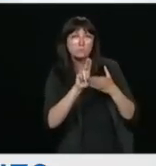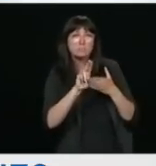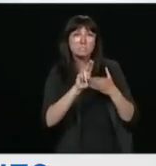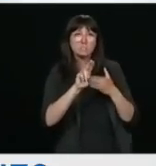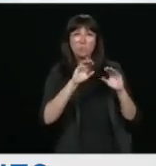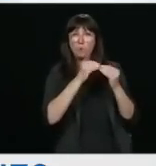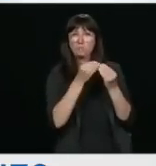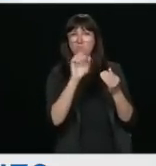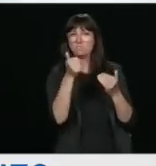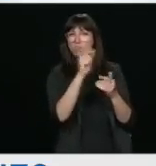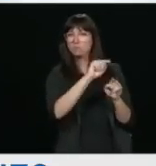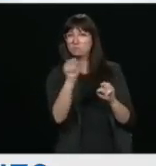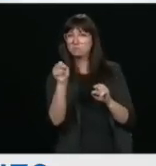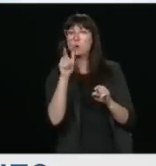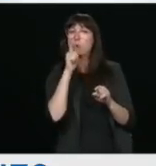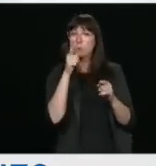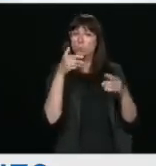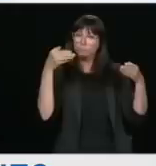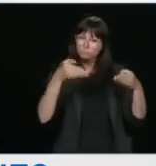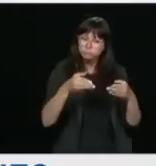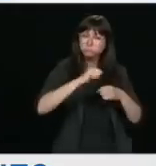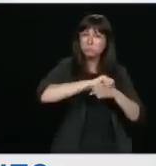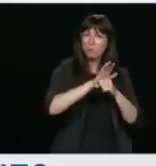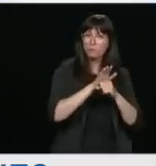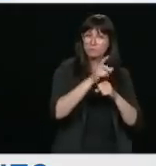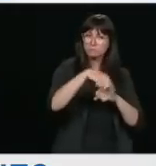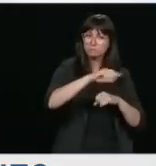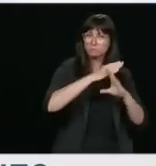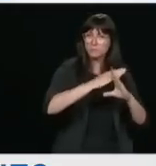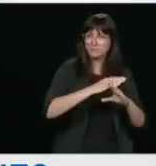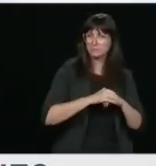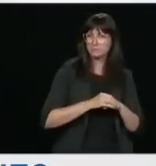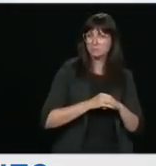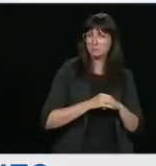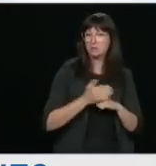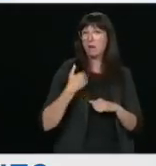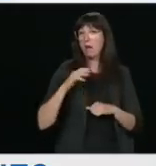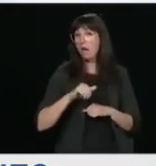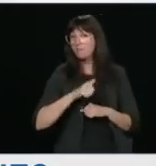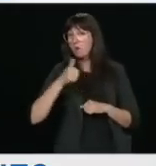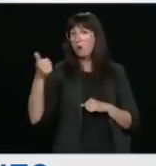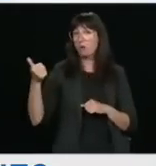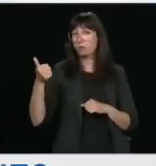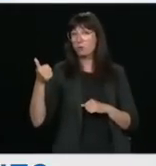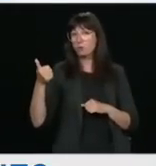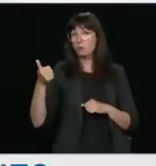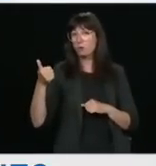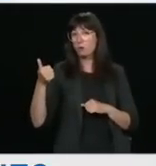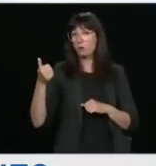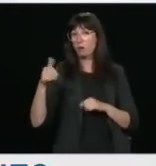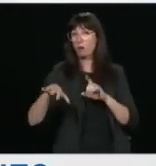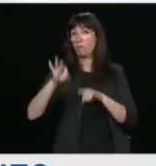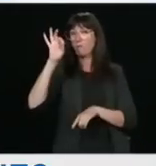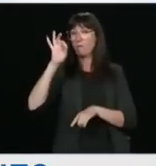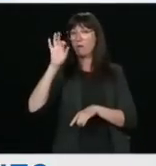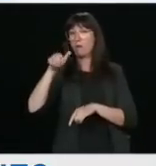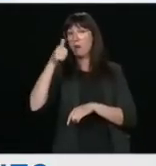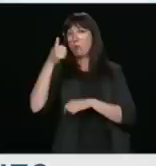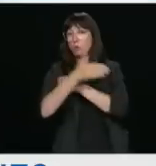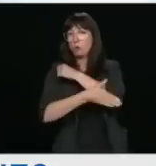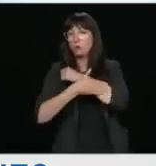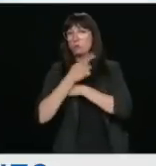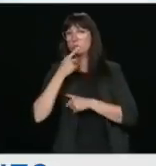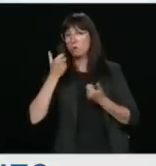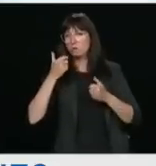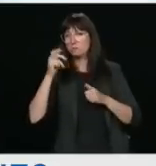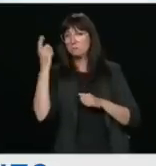COVID-19 are protected, and if there have been any other instances that we've seen so far of foreign powers or malicious actors attempting to get that